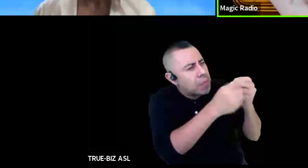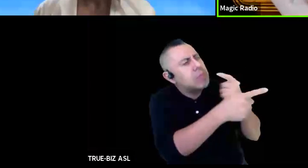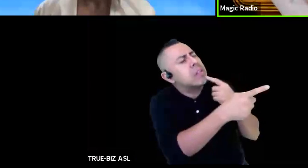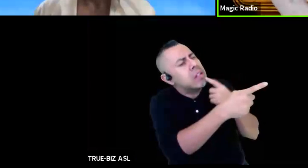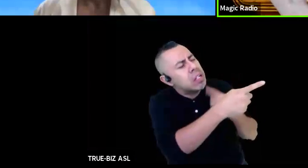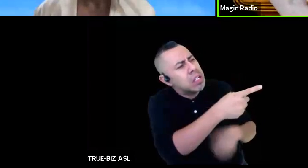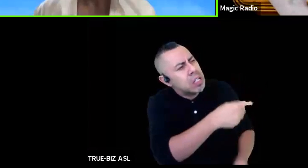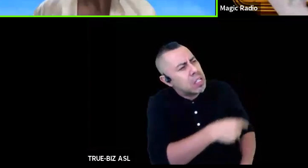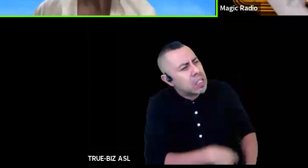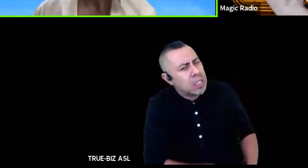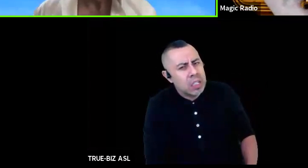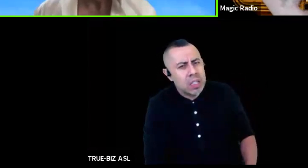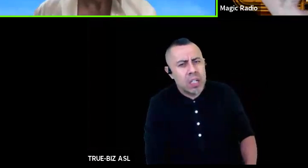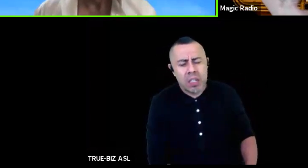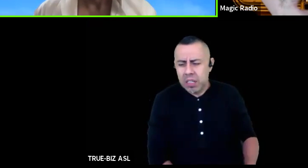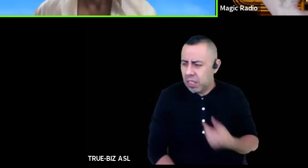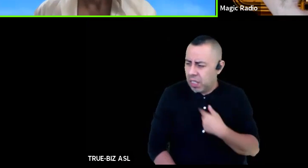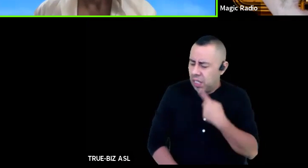2000